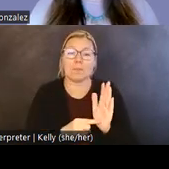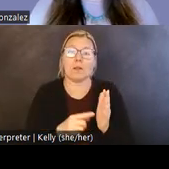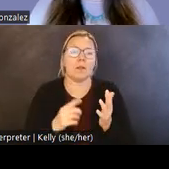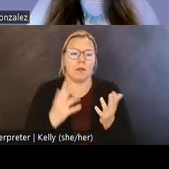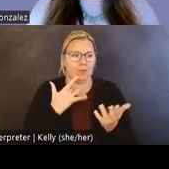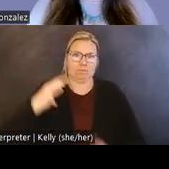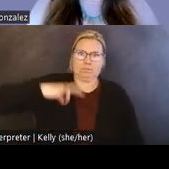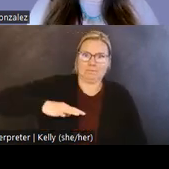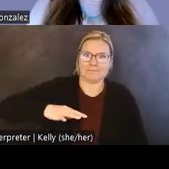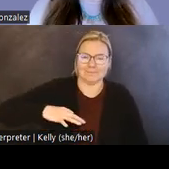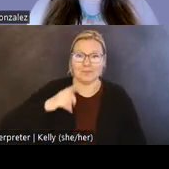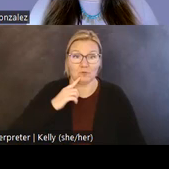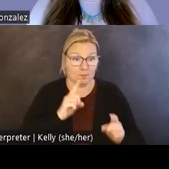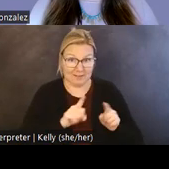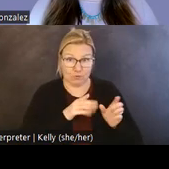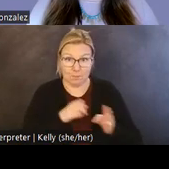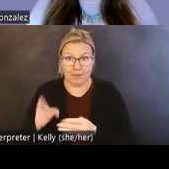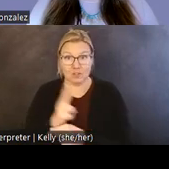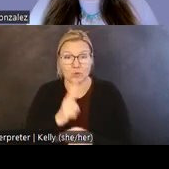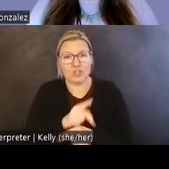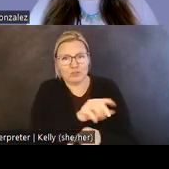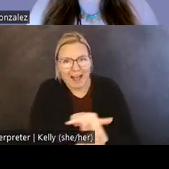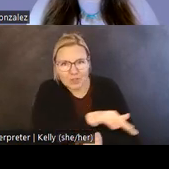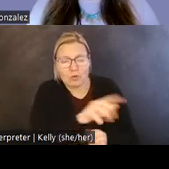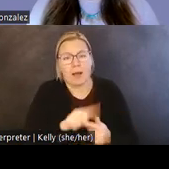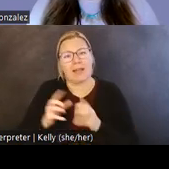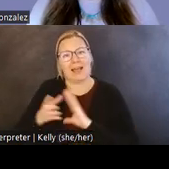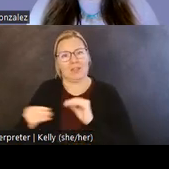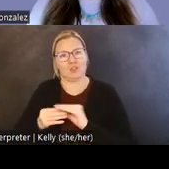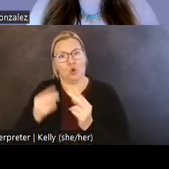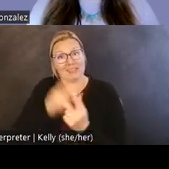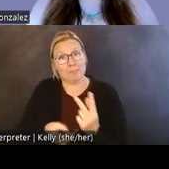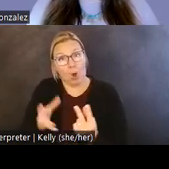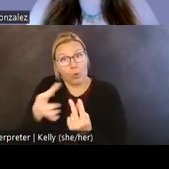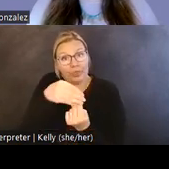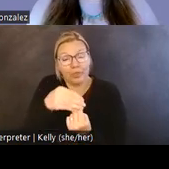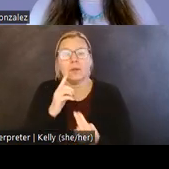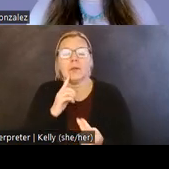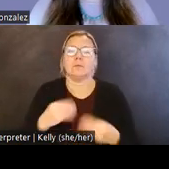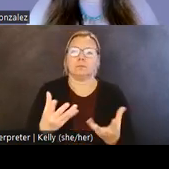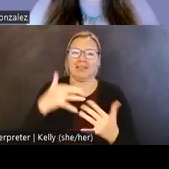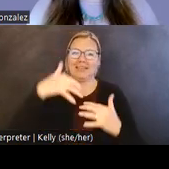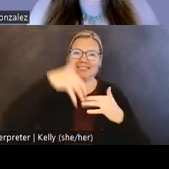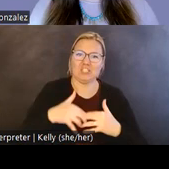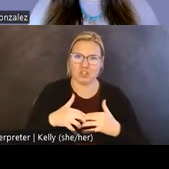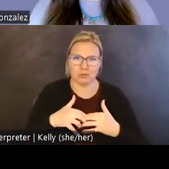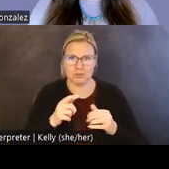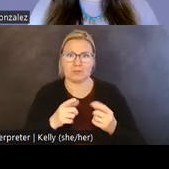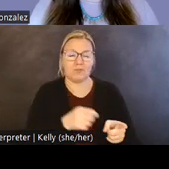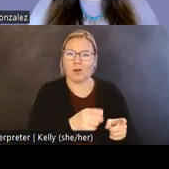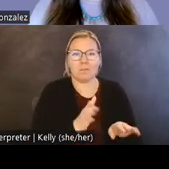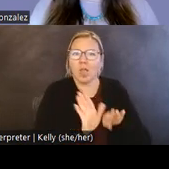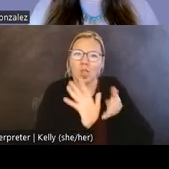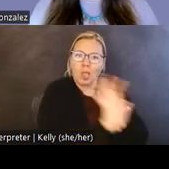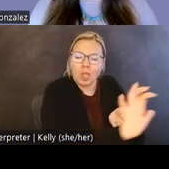to gain, from the methods we use on the ground to the stories we tell when we move Indigenous perspectives from the margins to the mainstream.